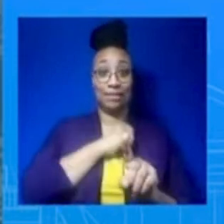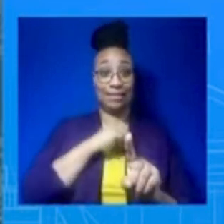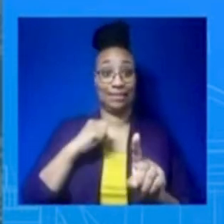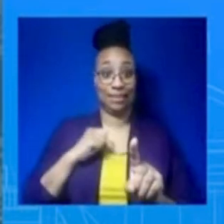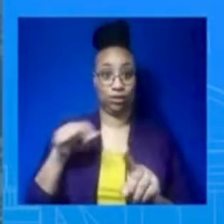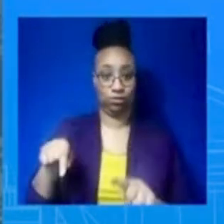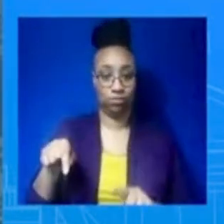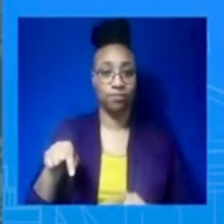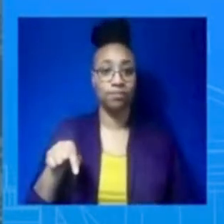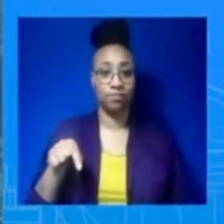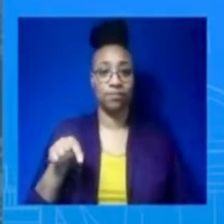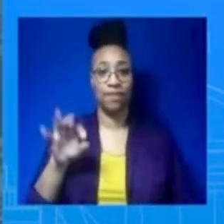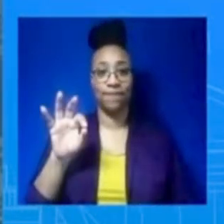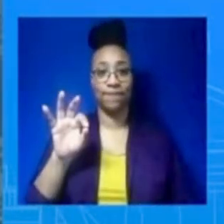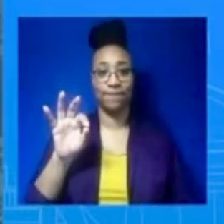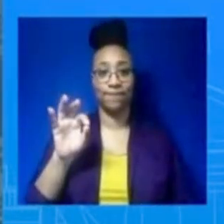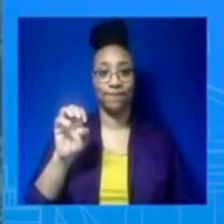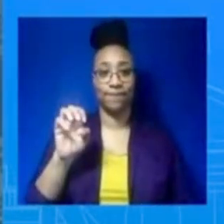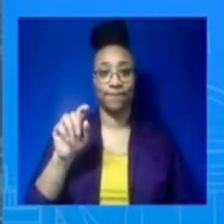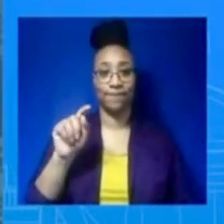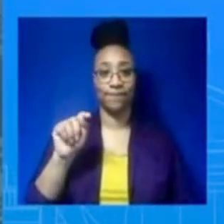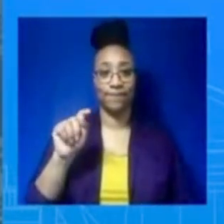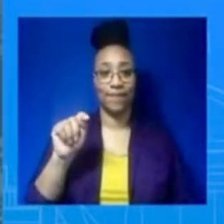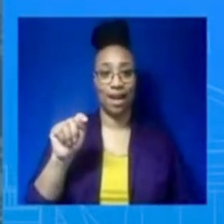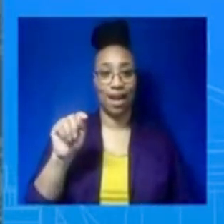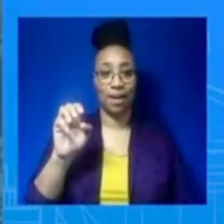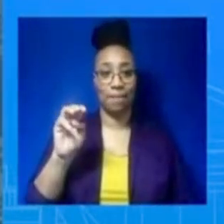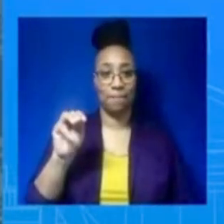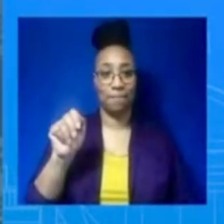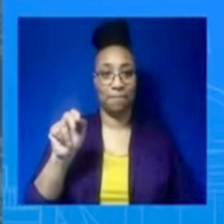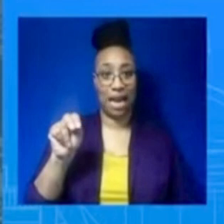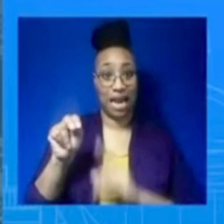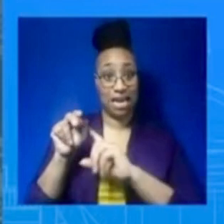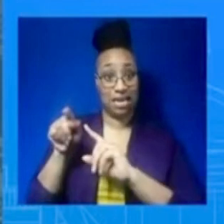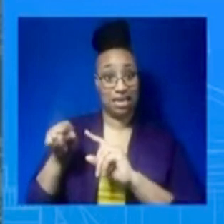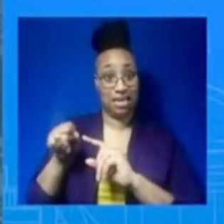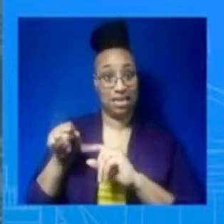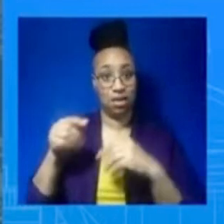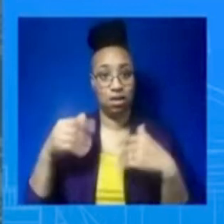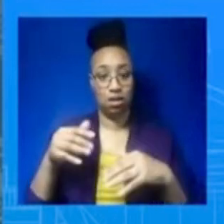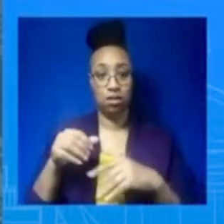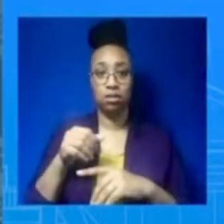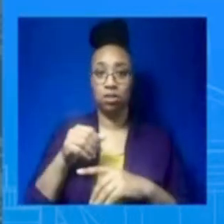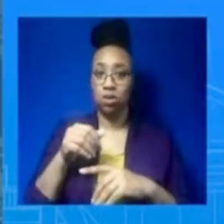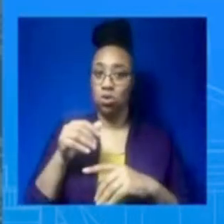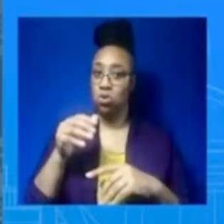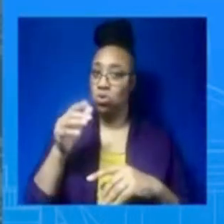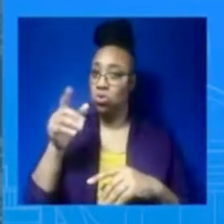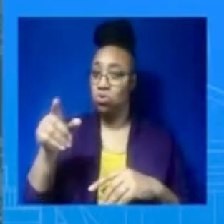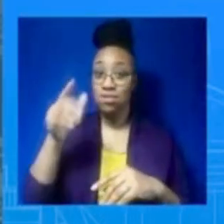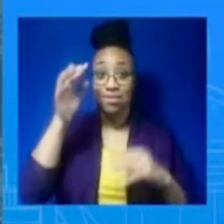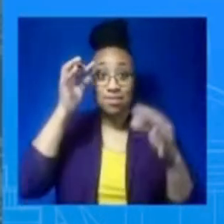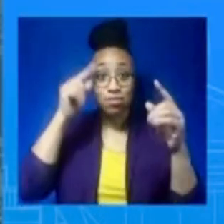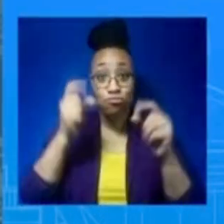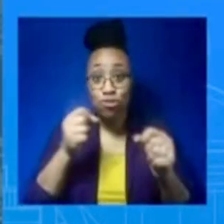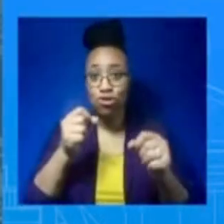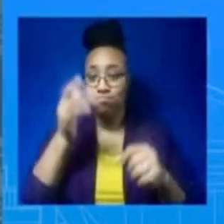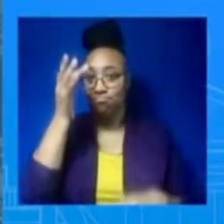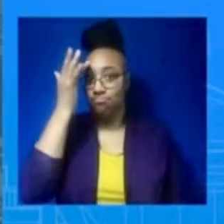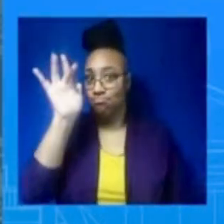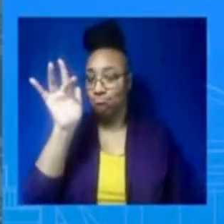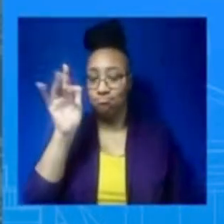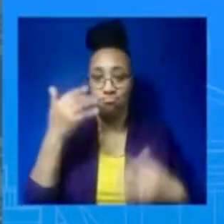and brave thing today, or just this week, by getting the help that he definitely needs.